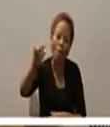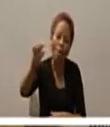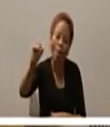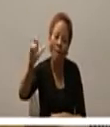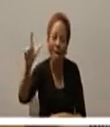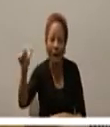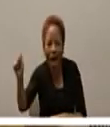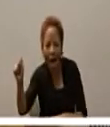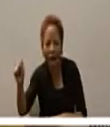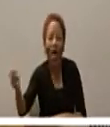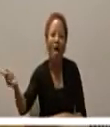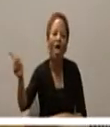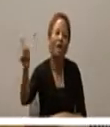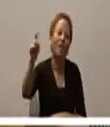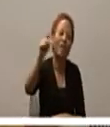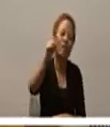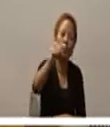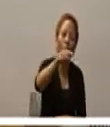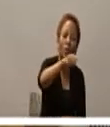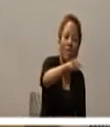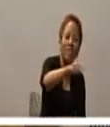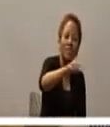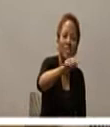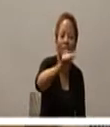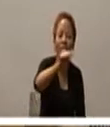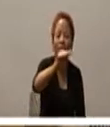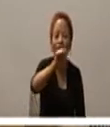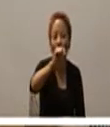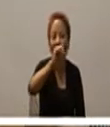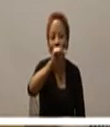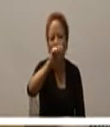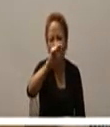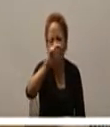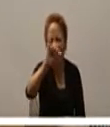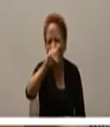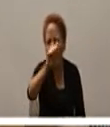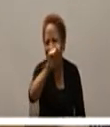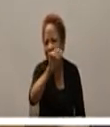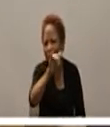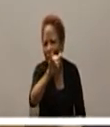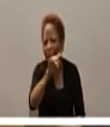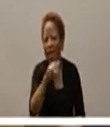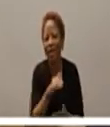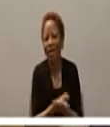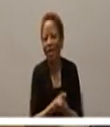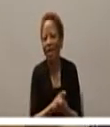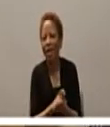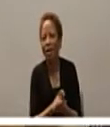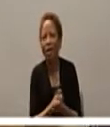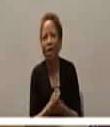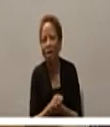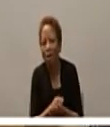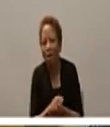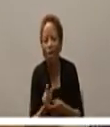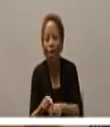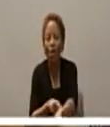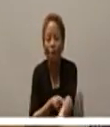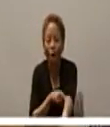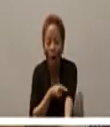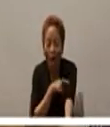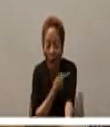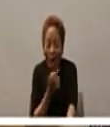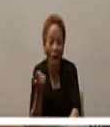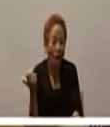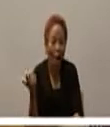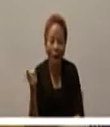Sanjay it was 36 miles and remember I'm not sure this is the first time that I've ever didn't done this by myself